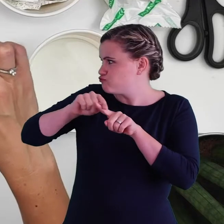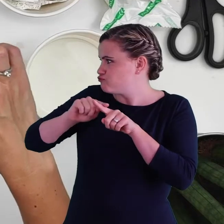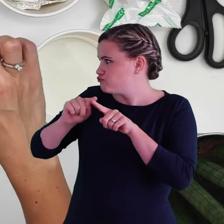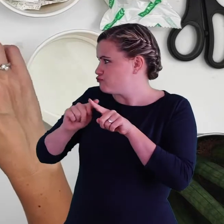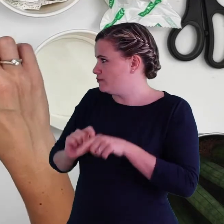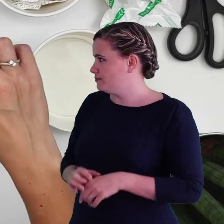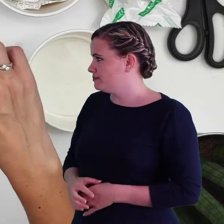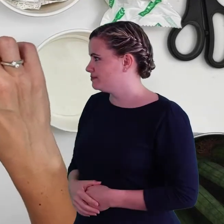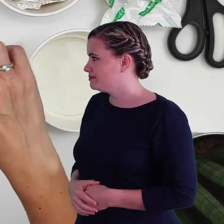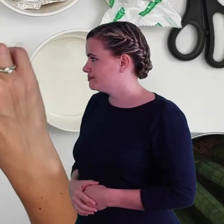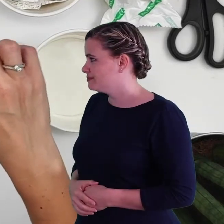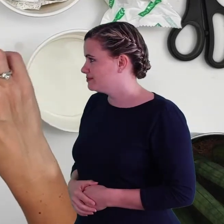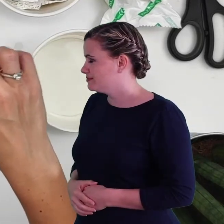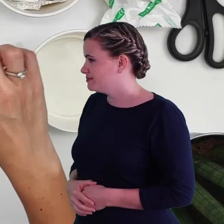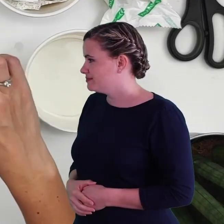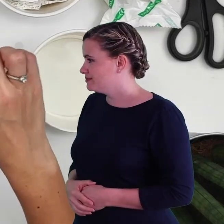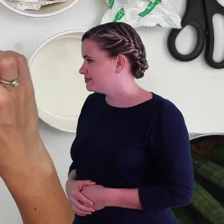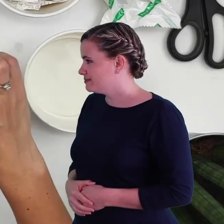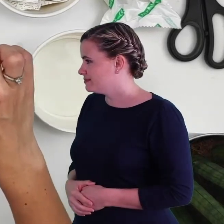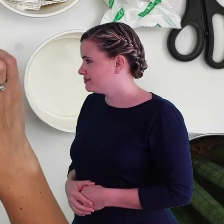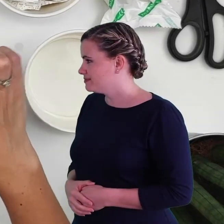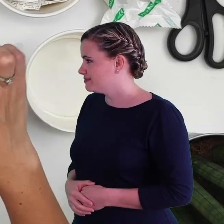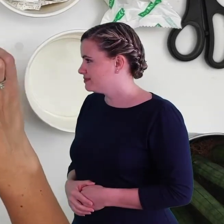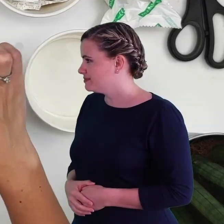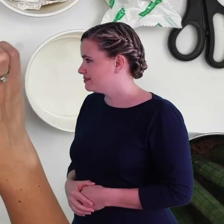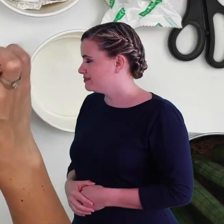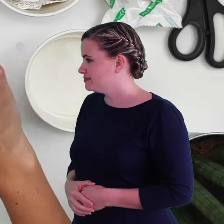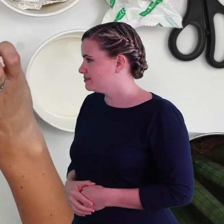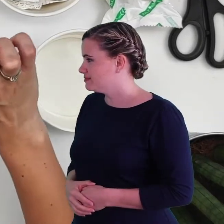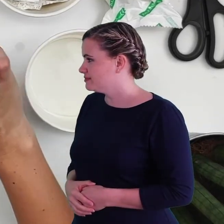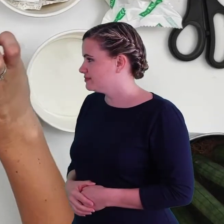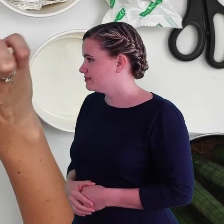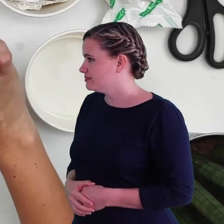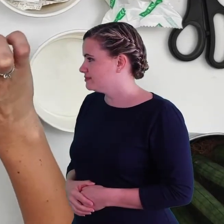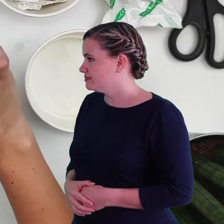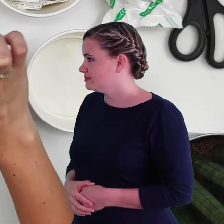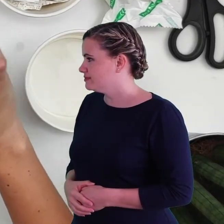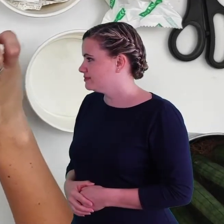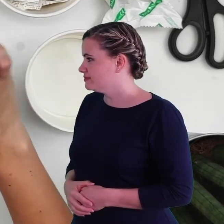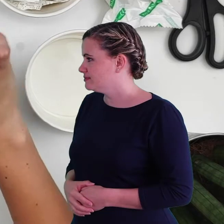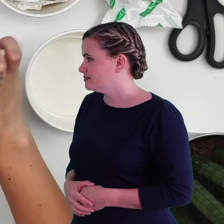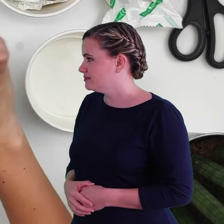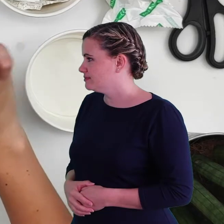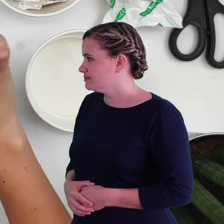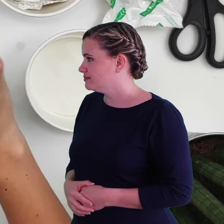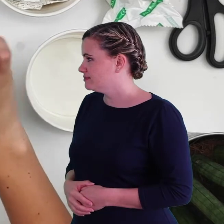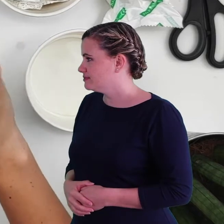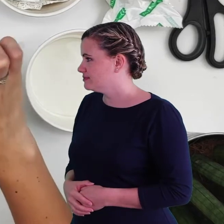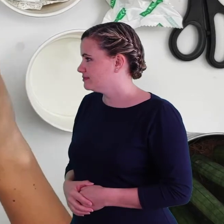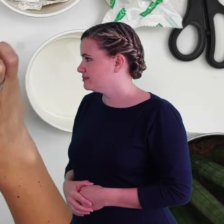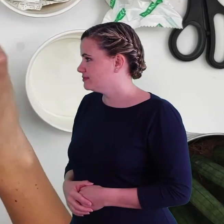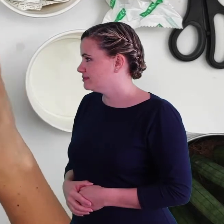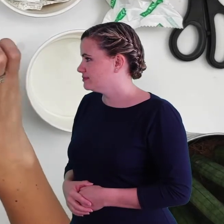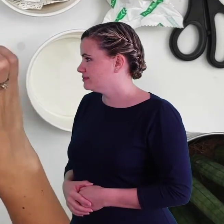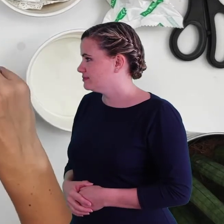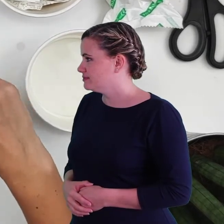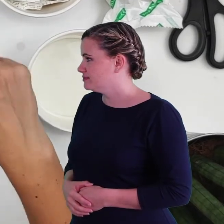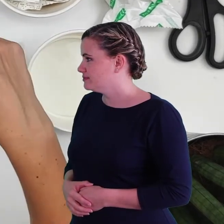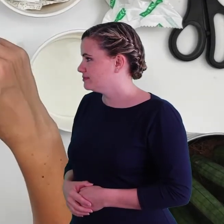to get rid of all the holes by slowly rubbing all the way down your piece of mudrock until all the holes have disappeared.